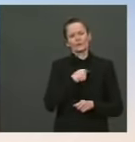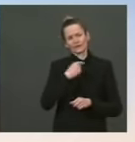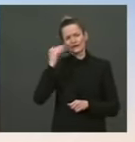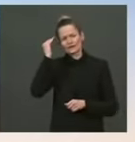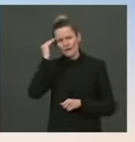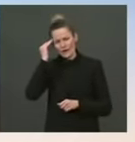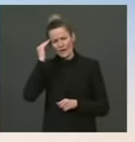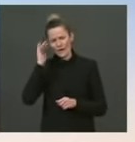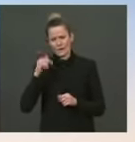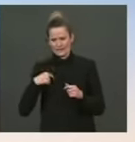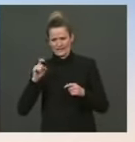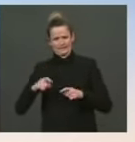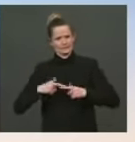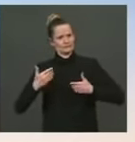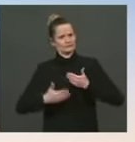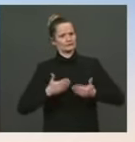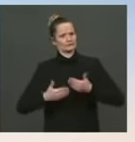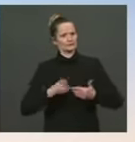not one of them in his view. The Press. Would the President ever